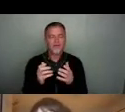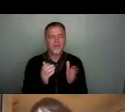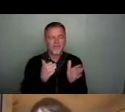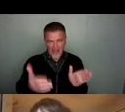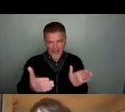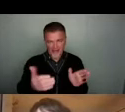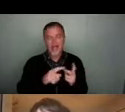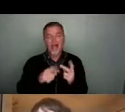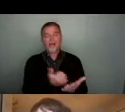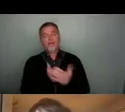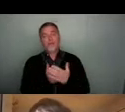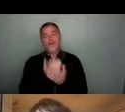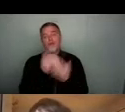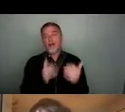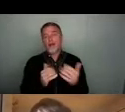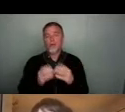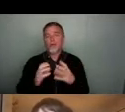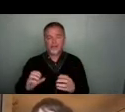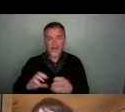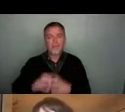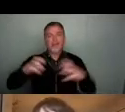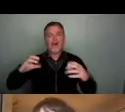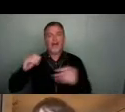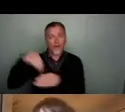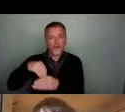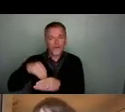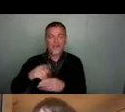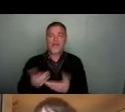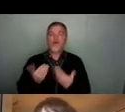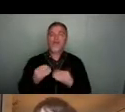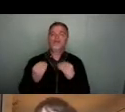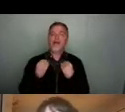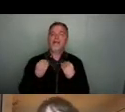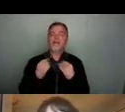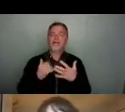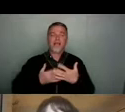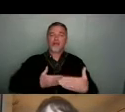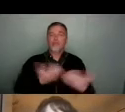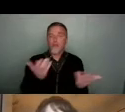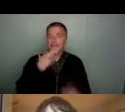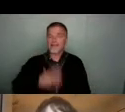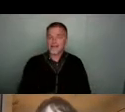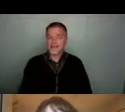throughout the pilot with amplifying content and also offering training sessions where and when it was needed.